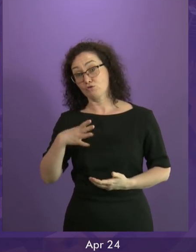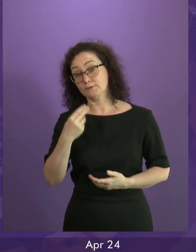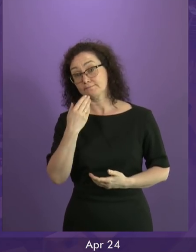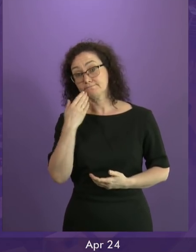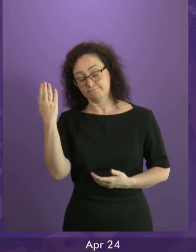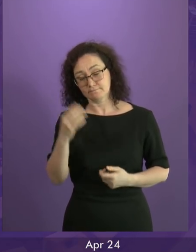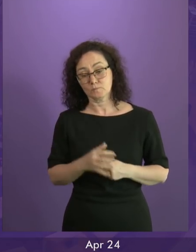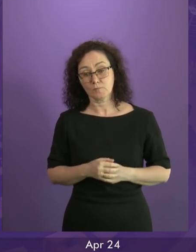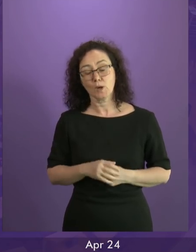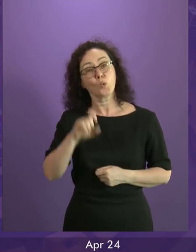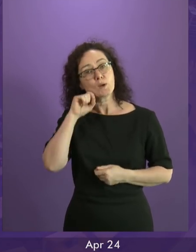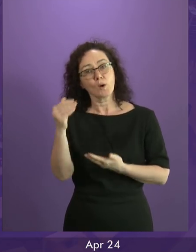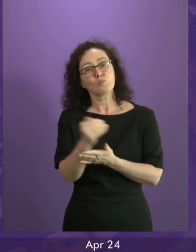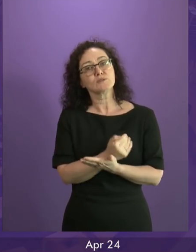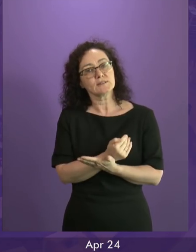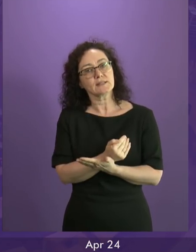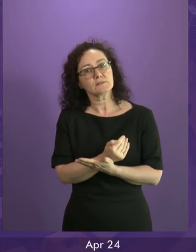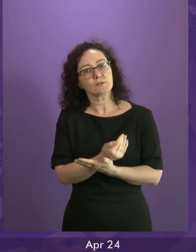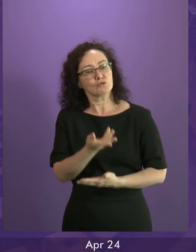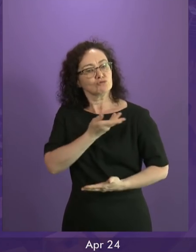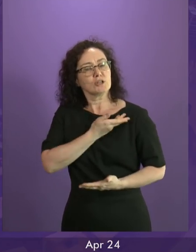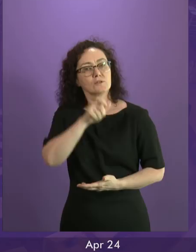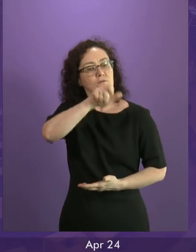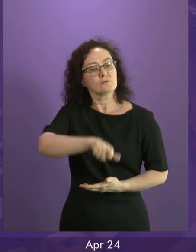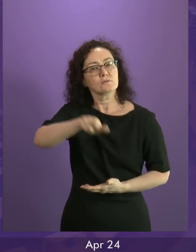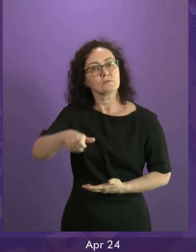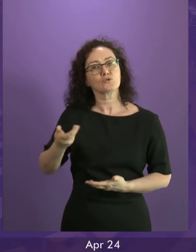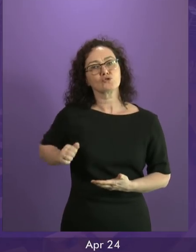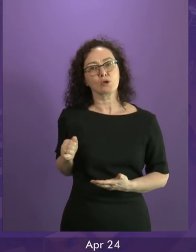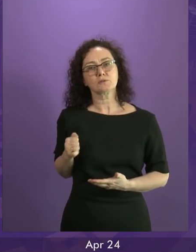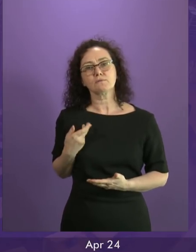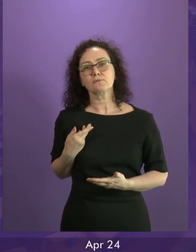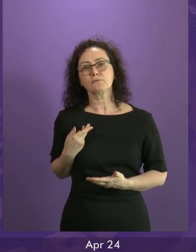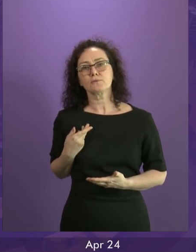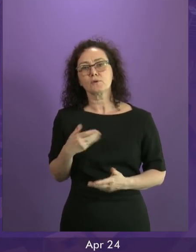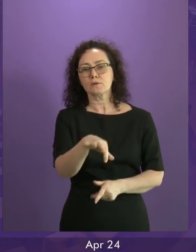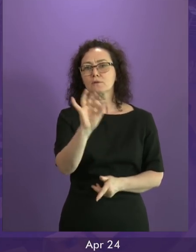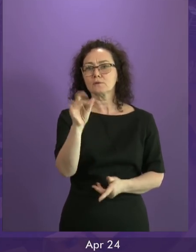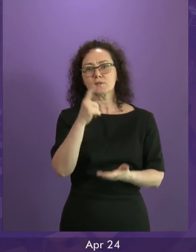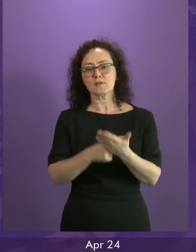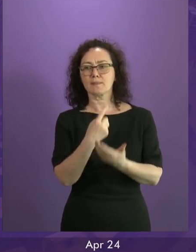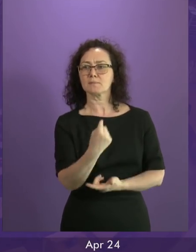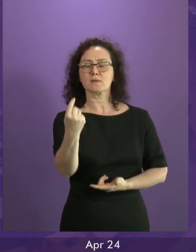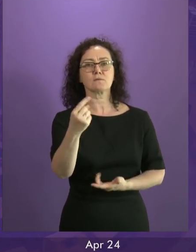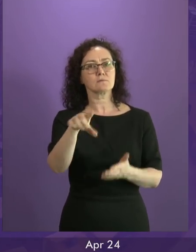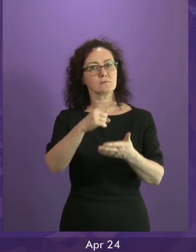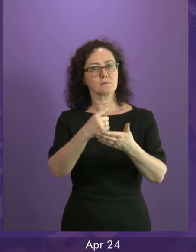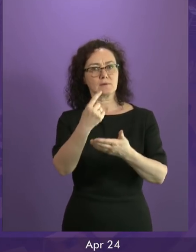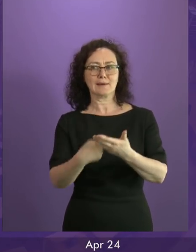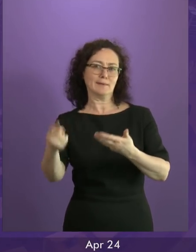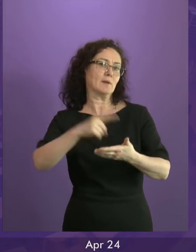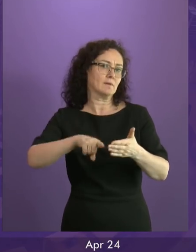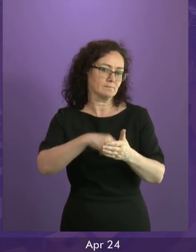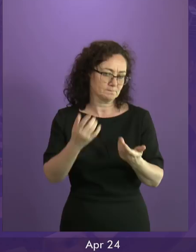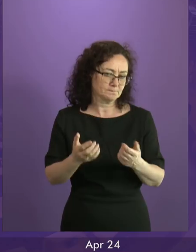the right for Scotland to have that choice within this Parliament. At an appropriate time, we will seek the transfer of power from Westminster that allows us to apply that to